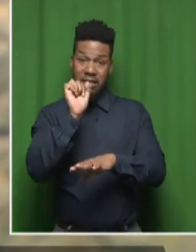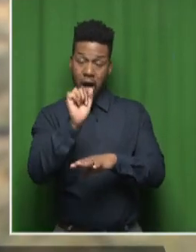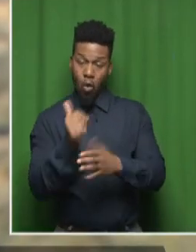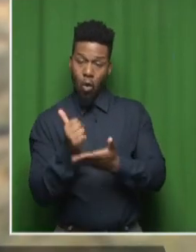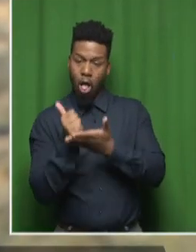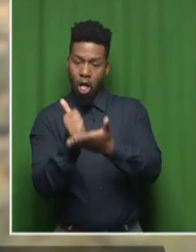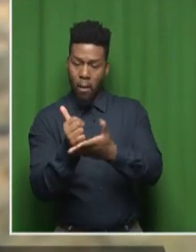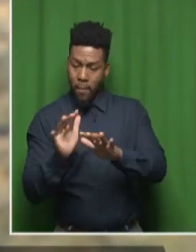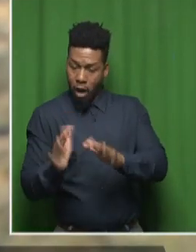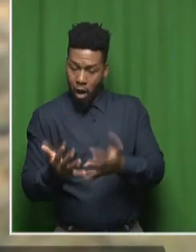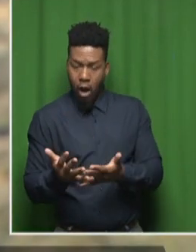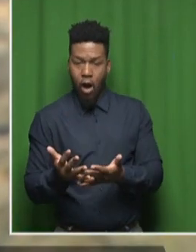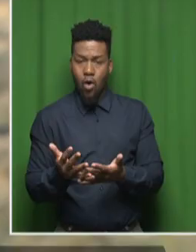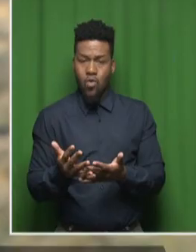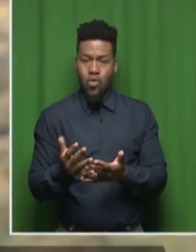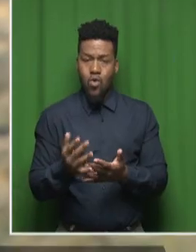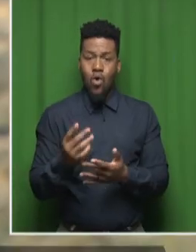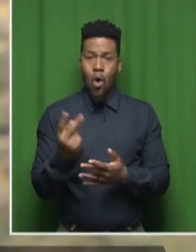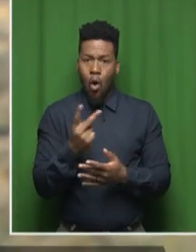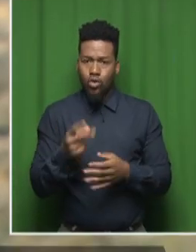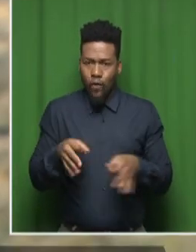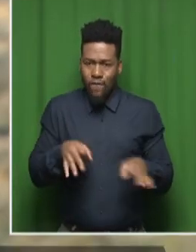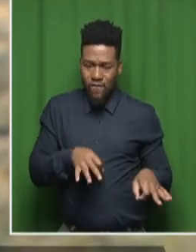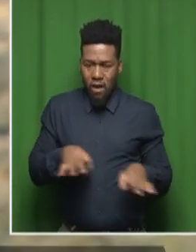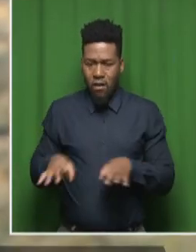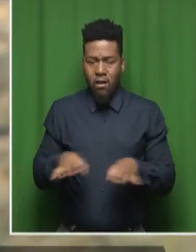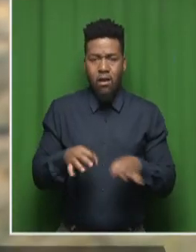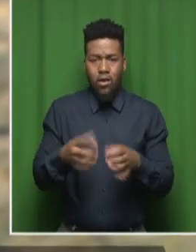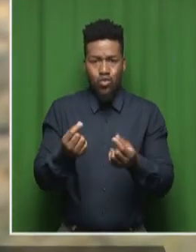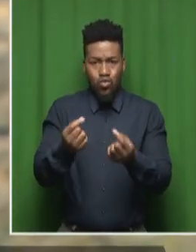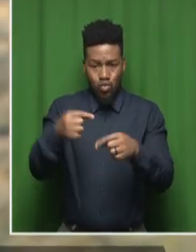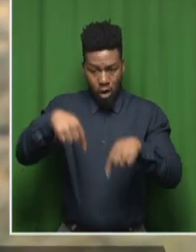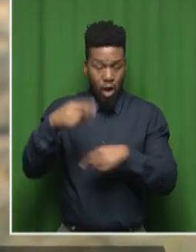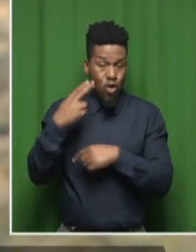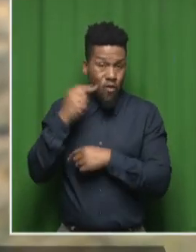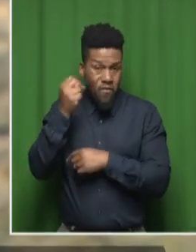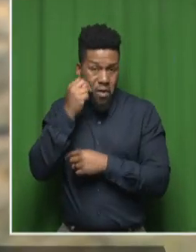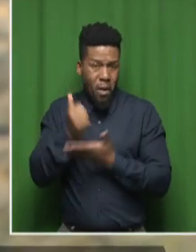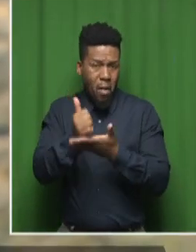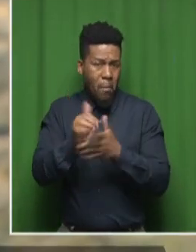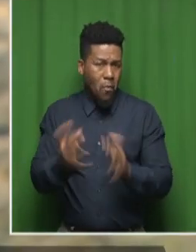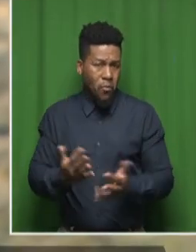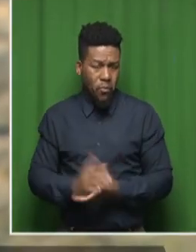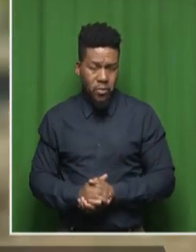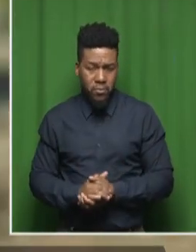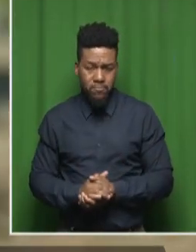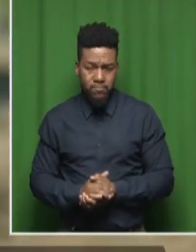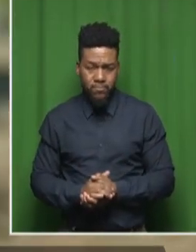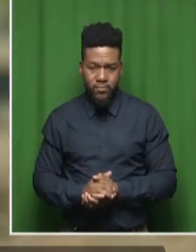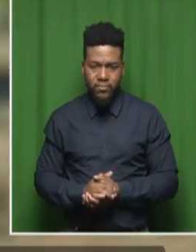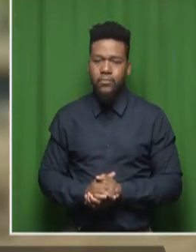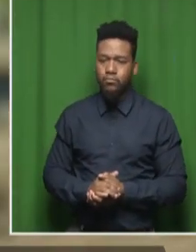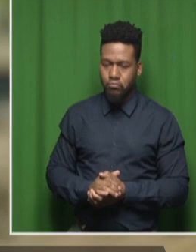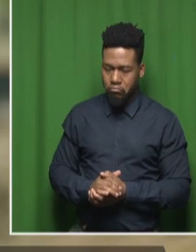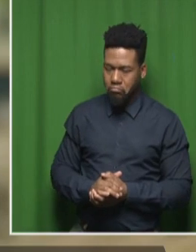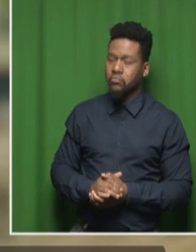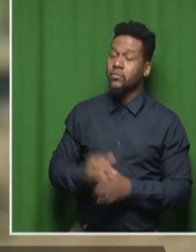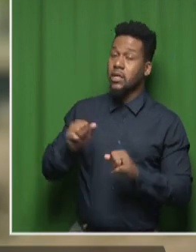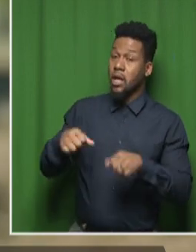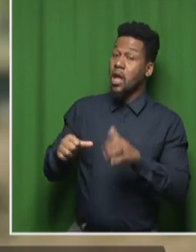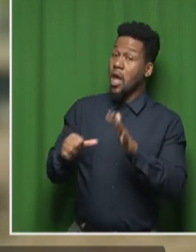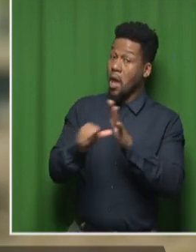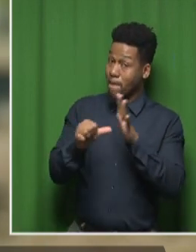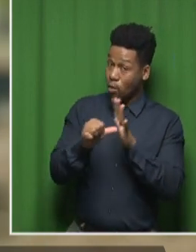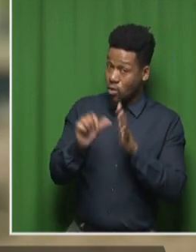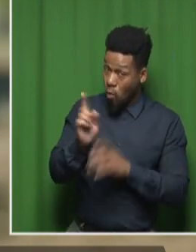the pageant that's set to take place here in November. Well, it's definitely important to have conversations about